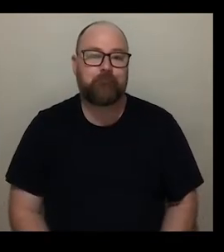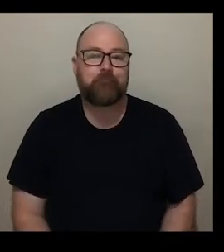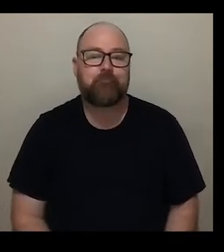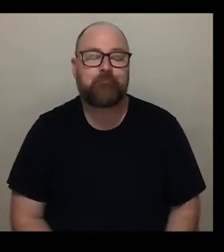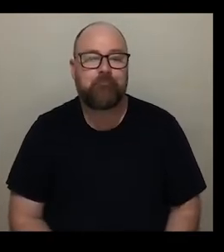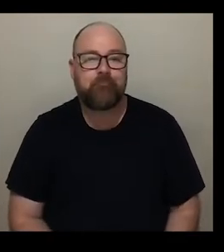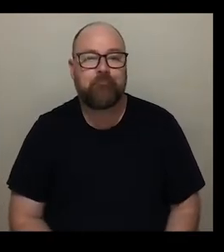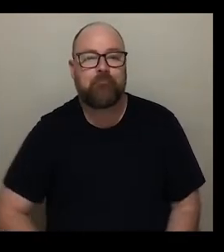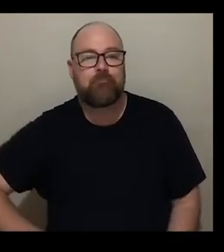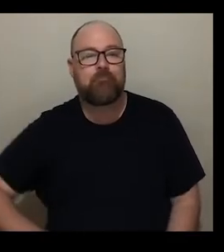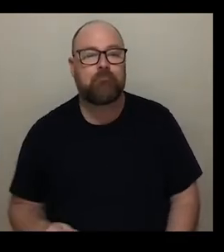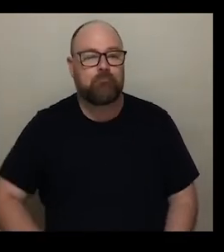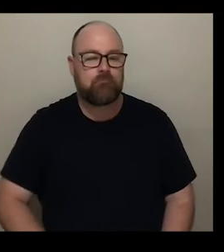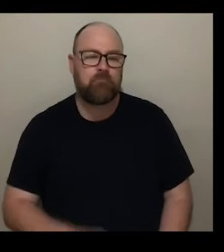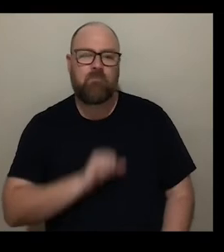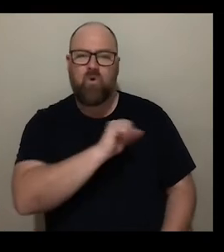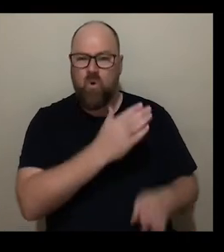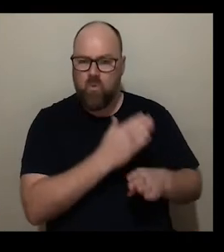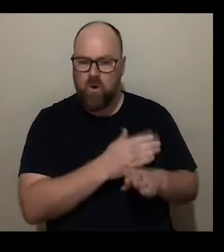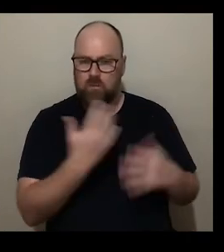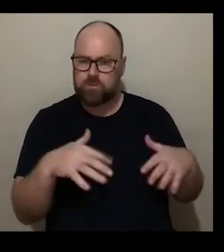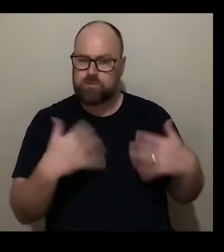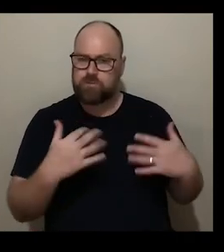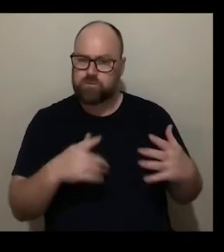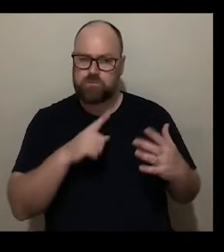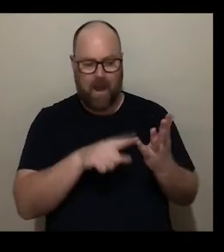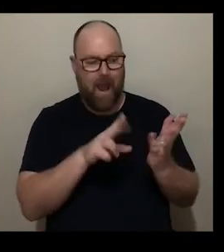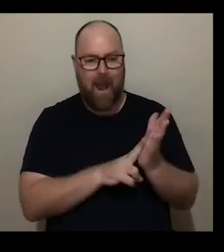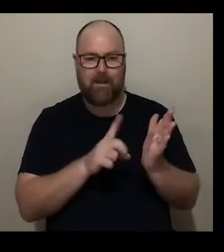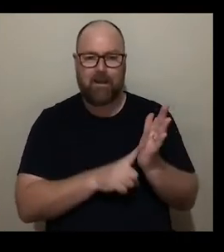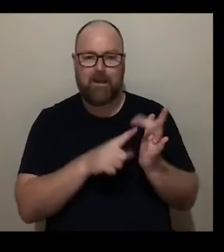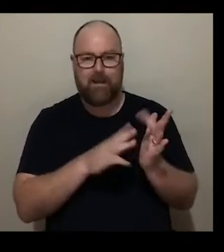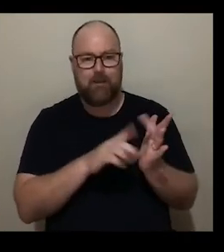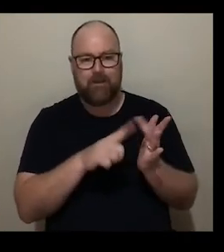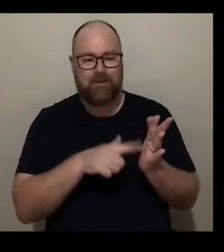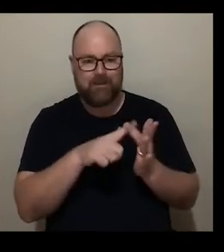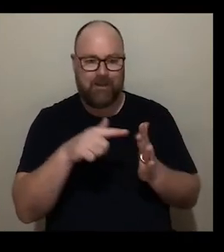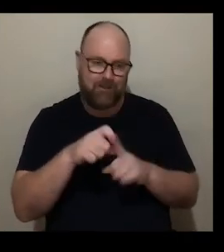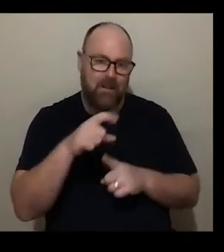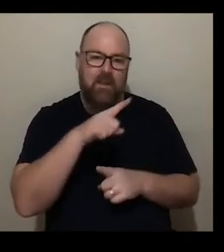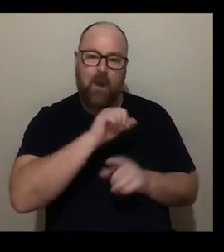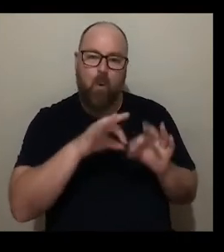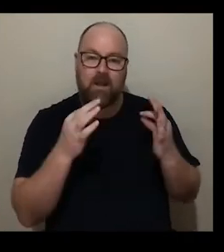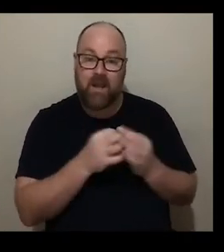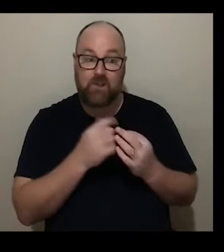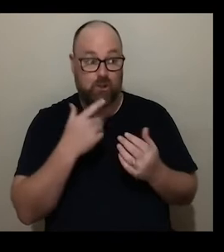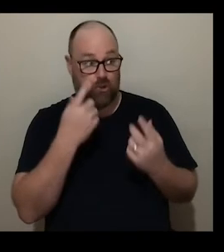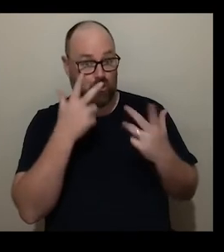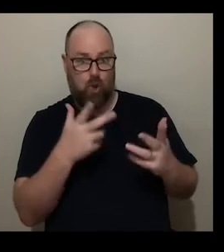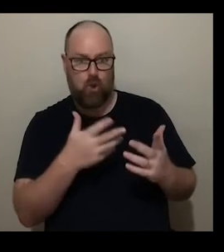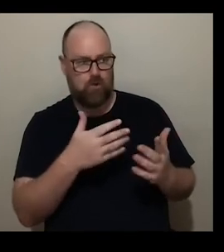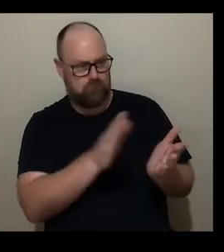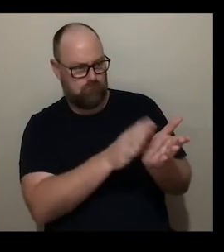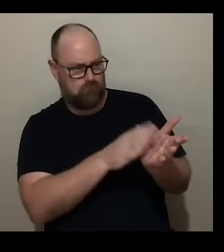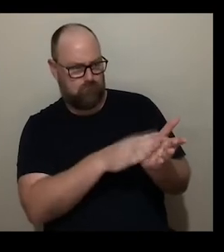unlimited's impressive catalog of commissioned work raises the profile of artists with disability and challenges perceptions of